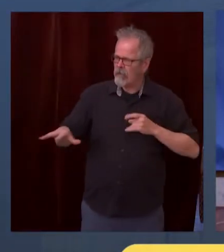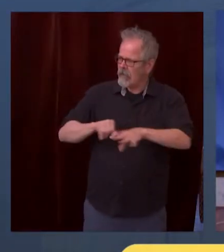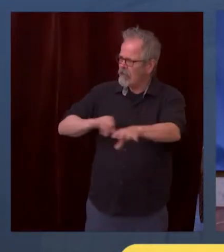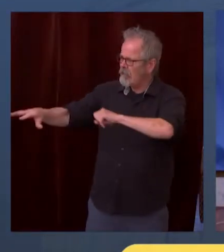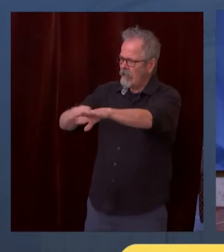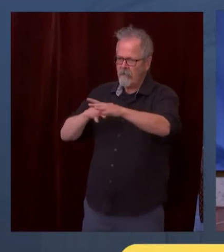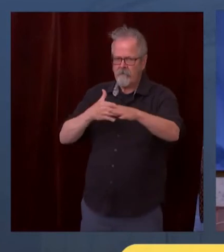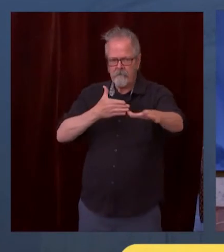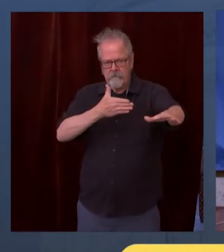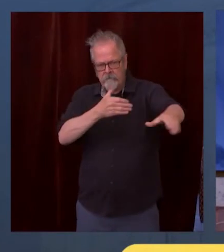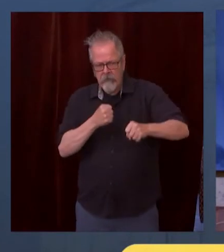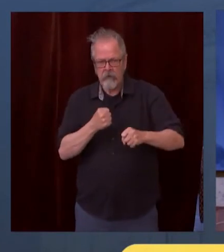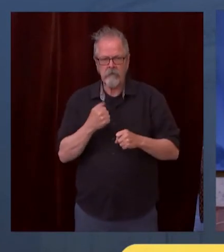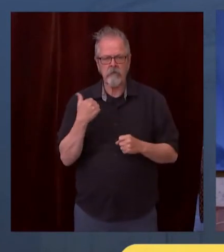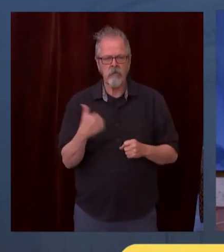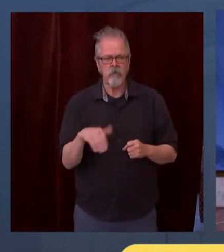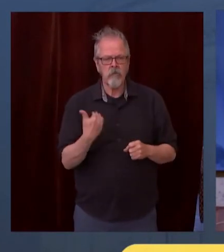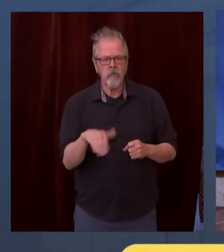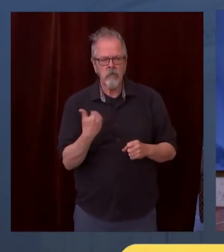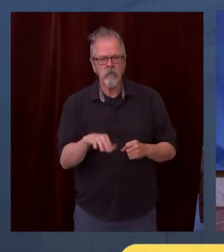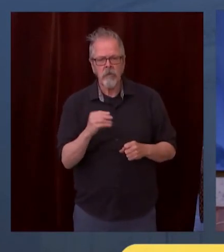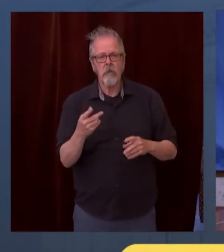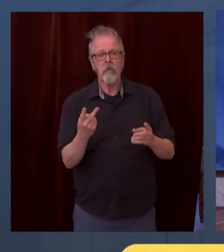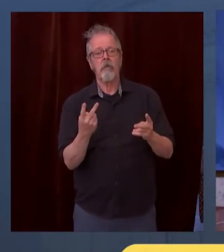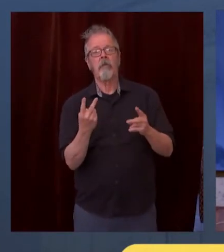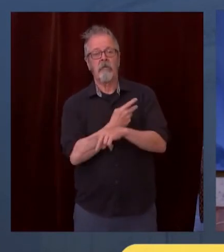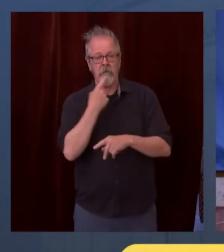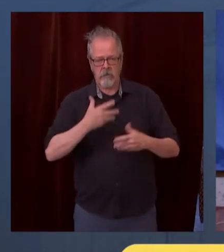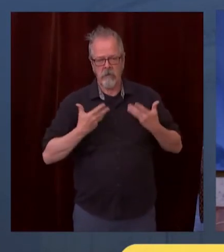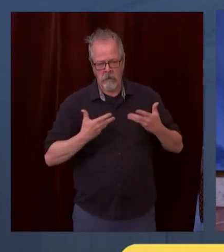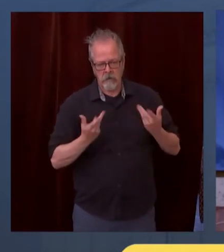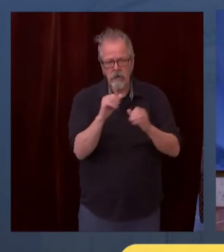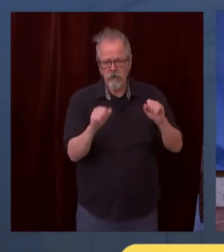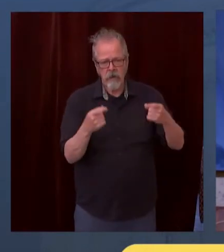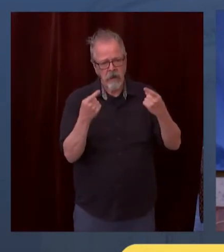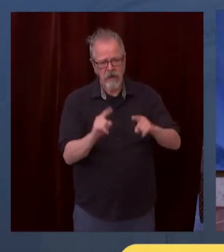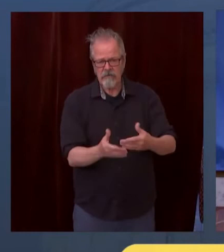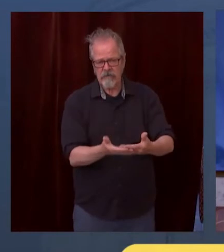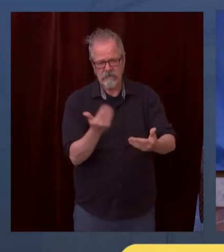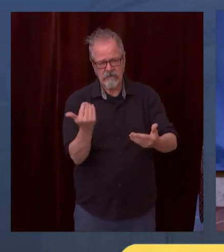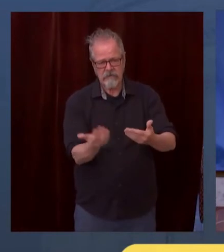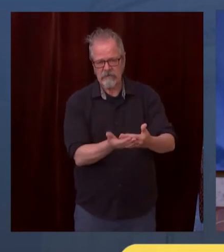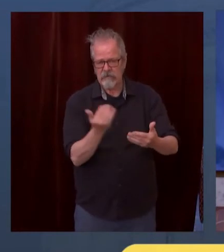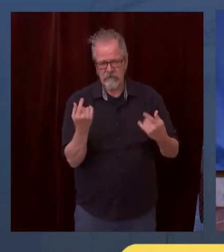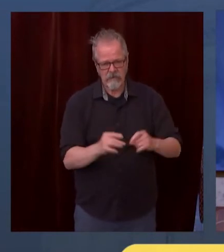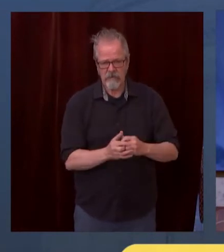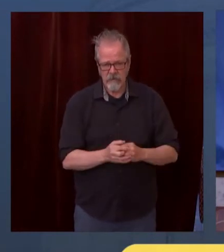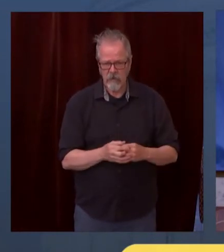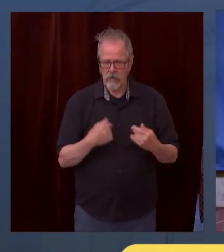particularly to younger people, potentially, to have more severe illness. What do we do about this? Well,